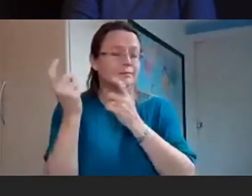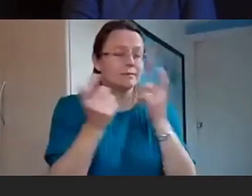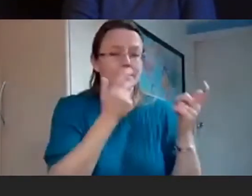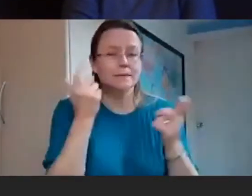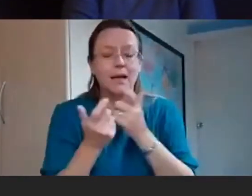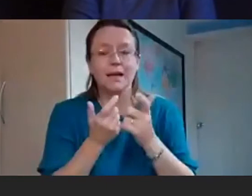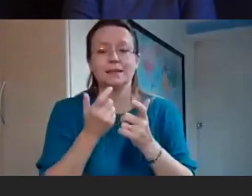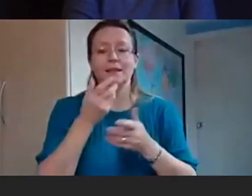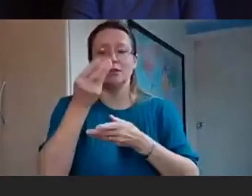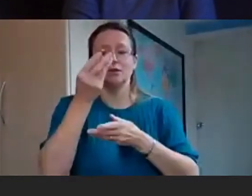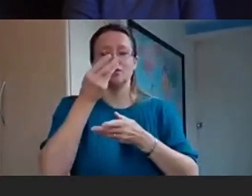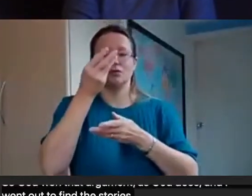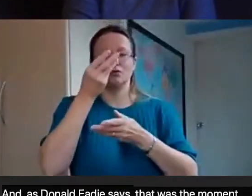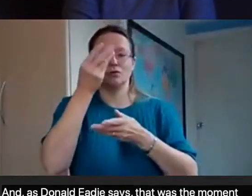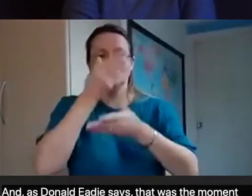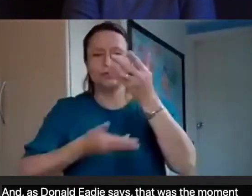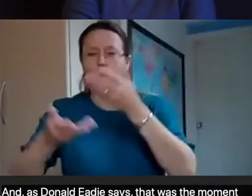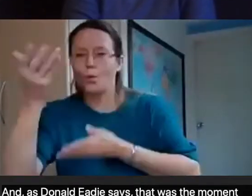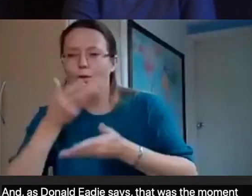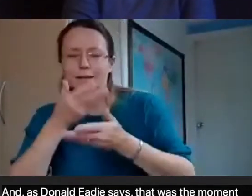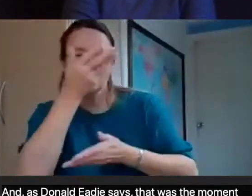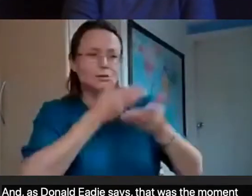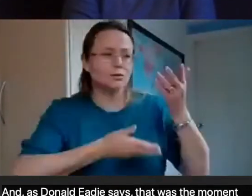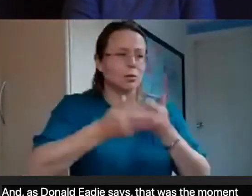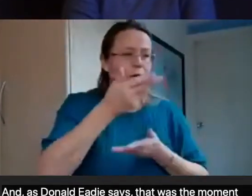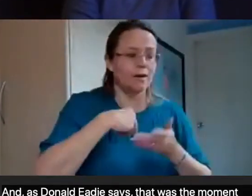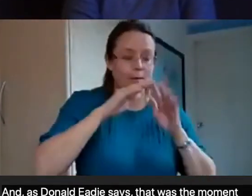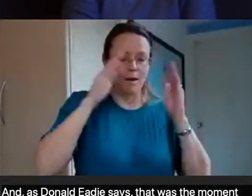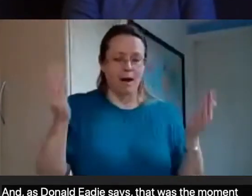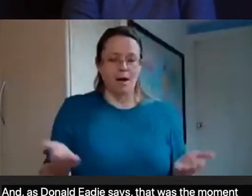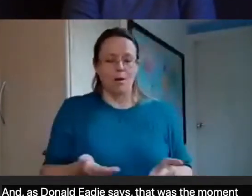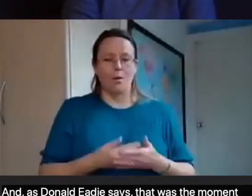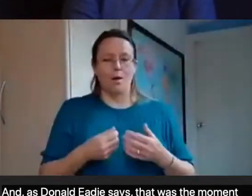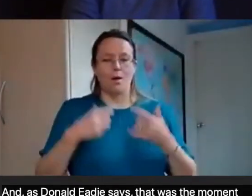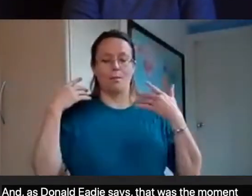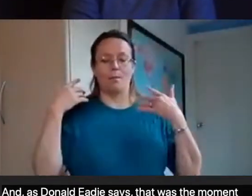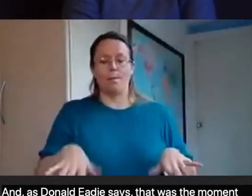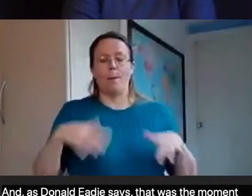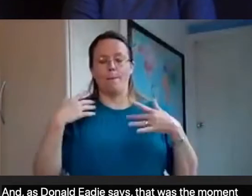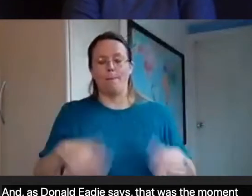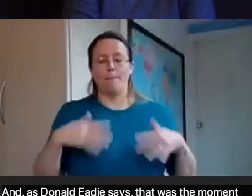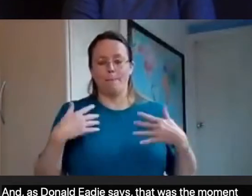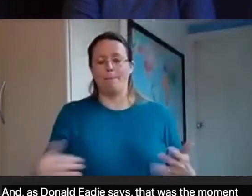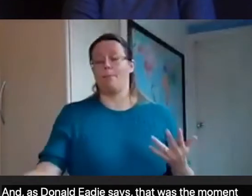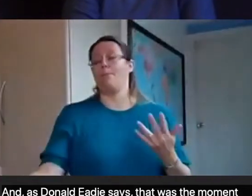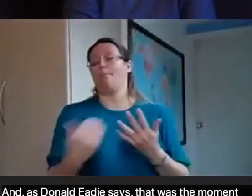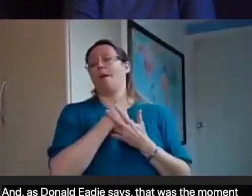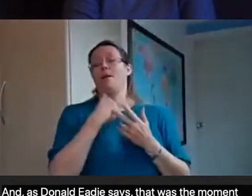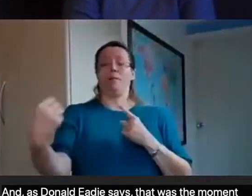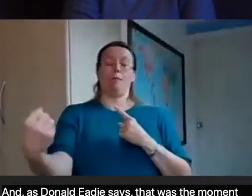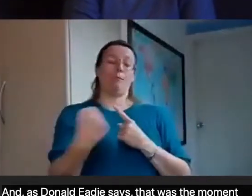Edie says, that was the moment when my world cracked open and light broke through. I heard so many important